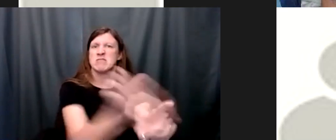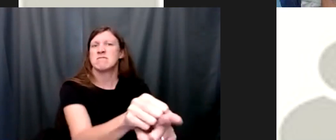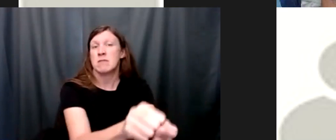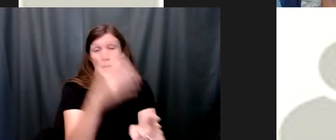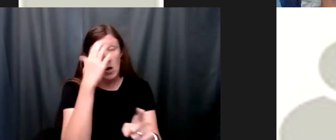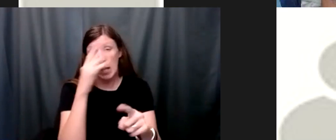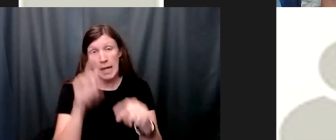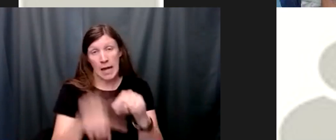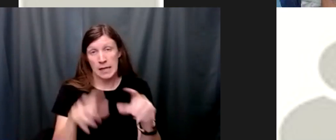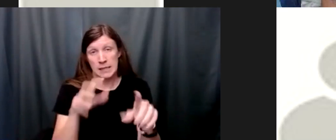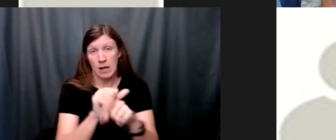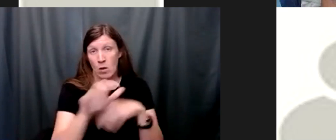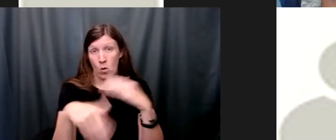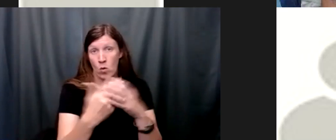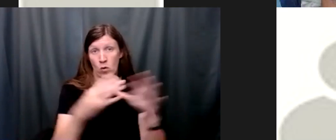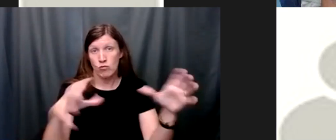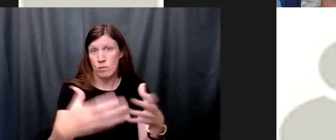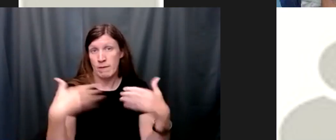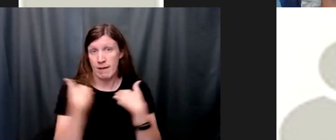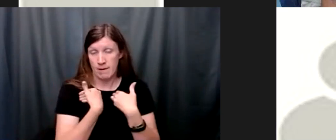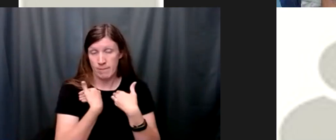lean into community now more than ever